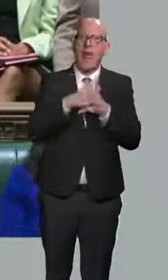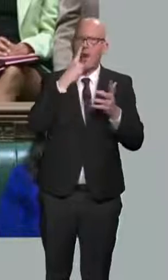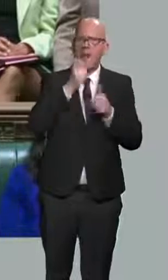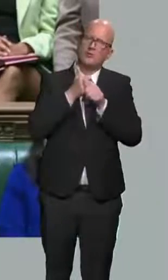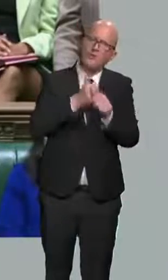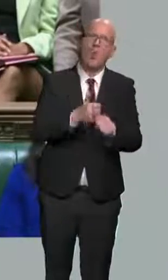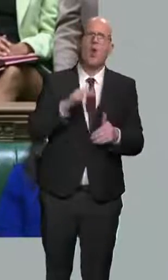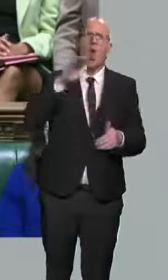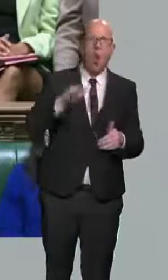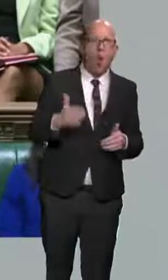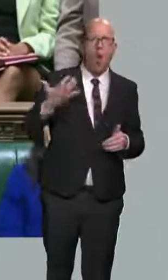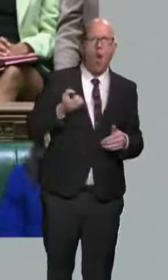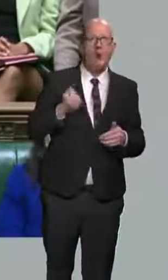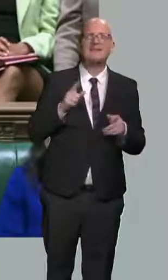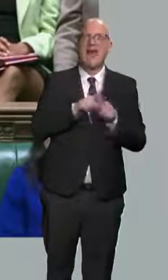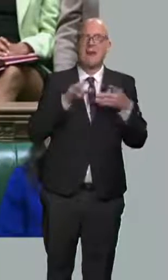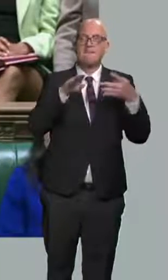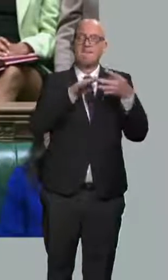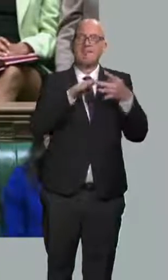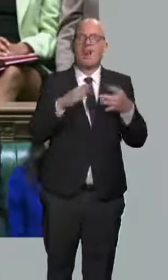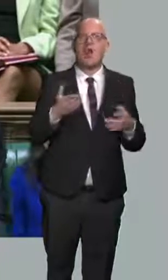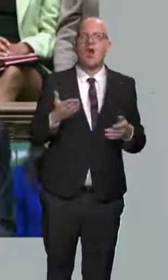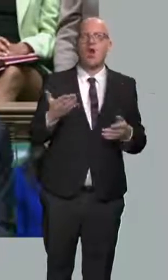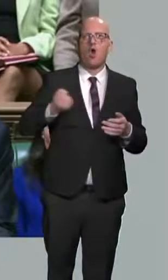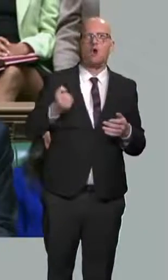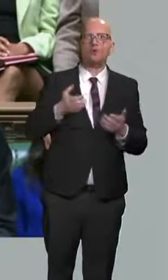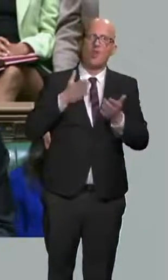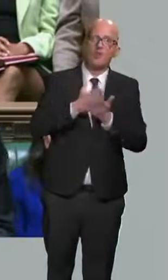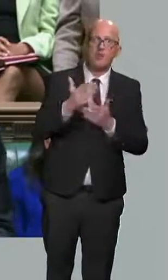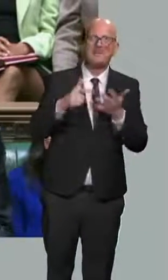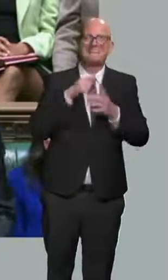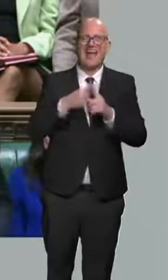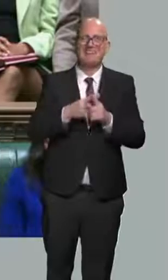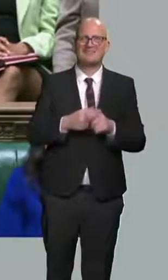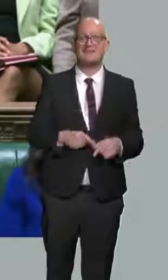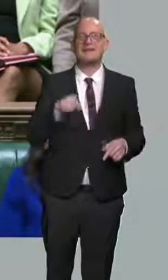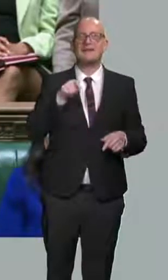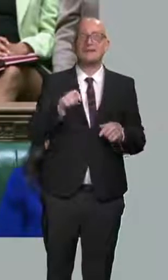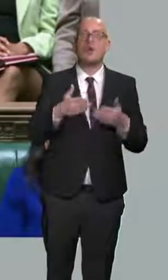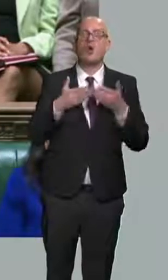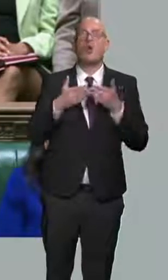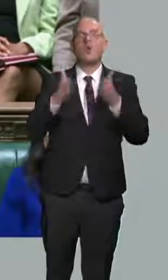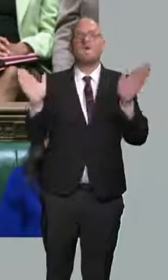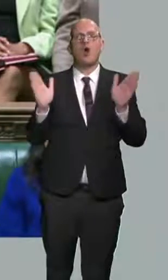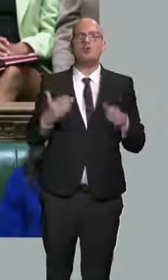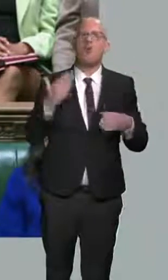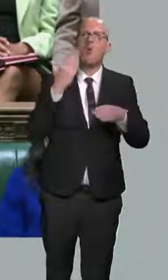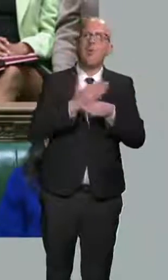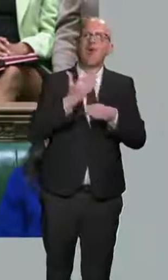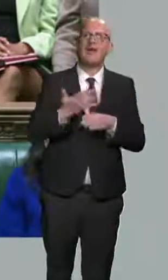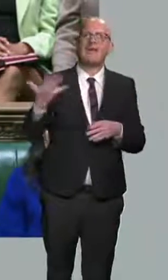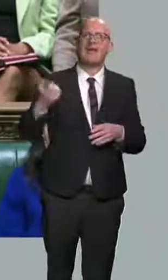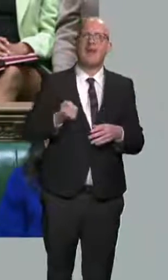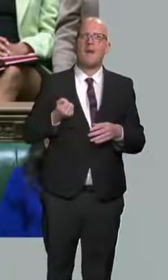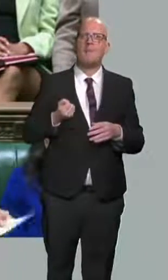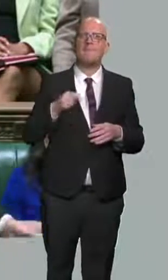through the tax system. It creates what the Centre for Policy Studies has called a universal working income. It is a tax